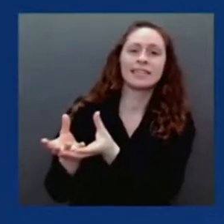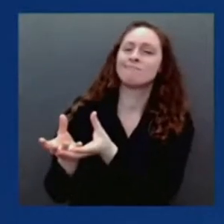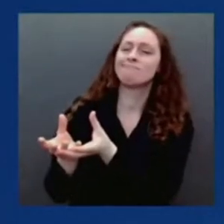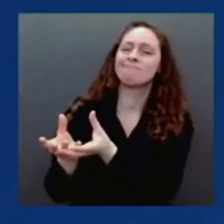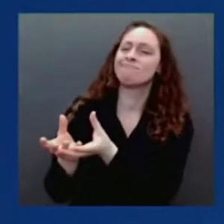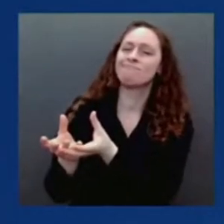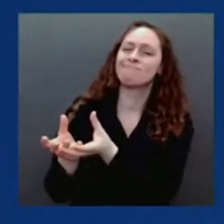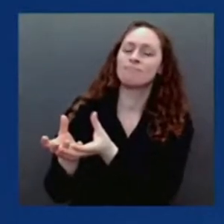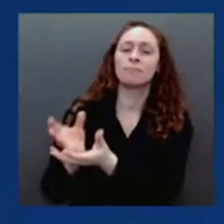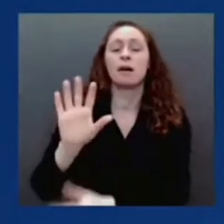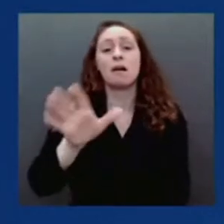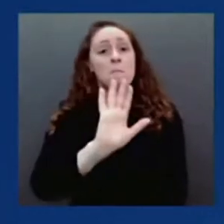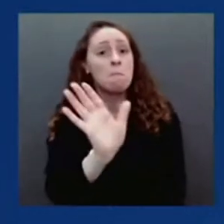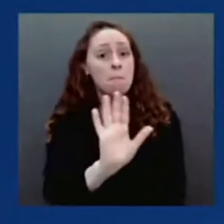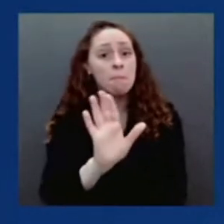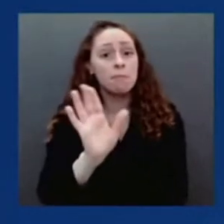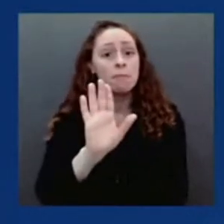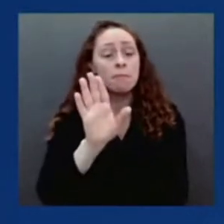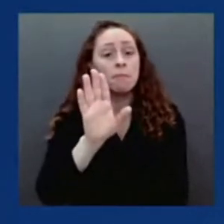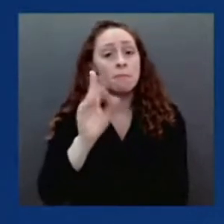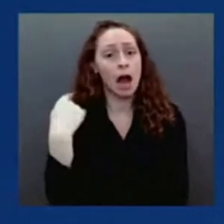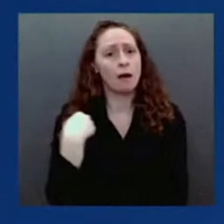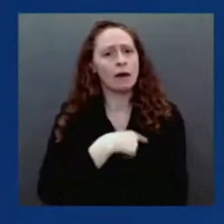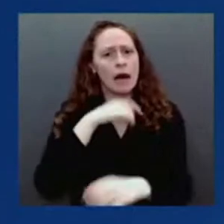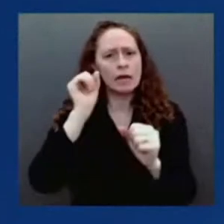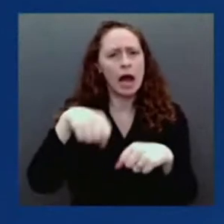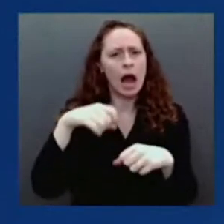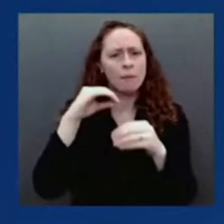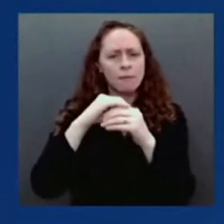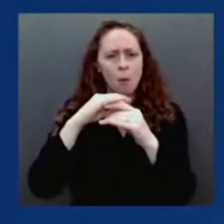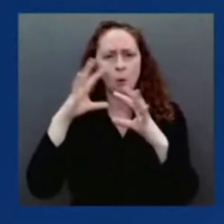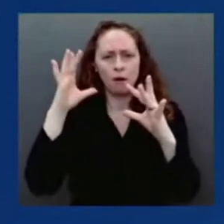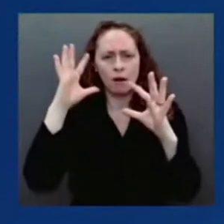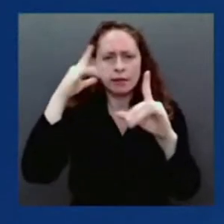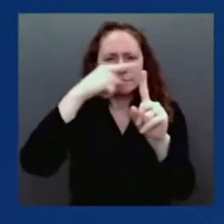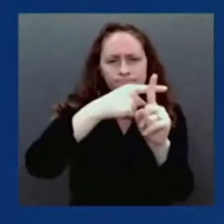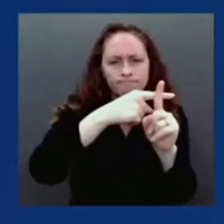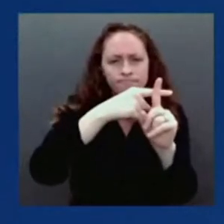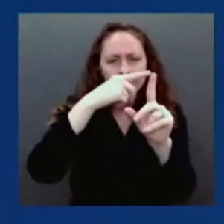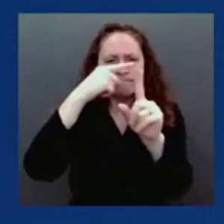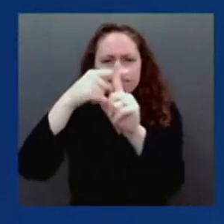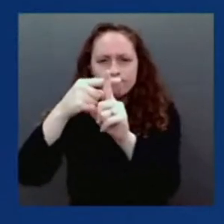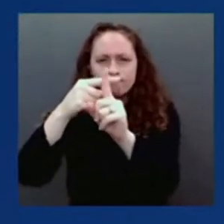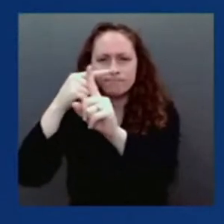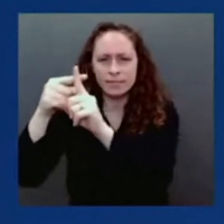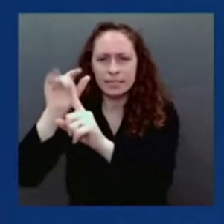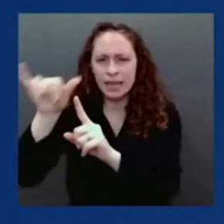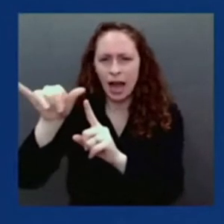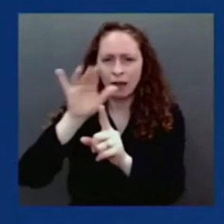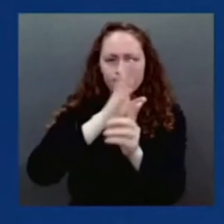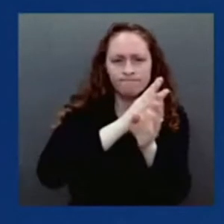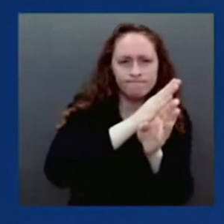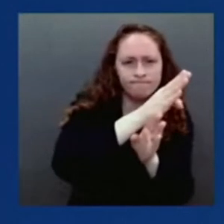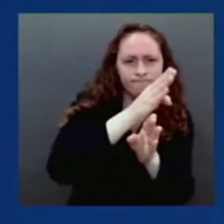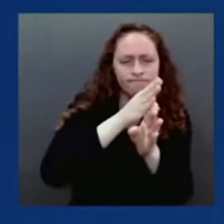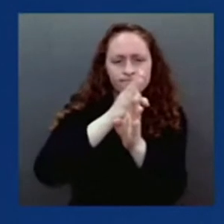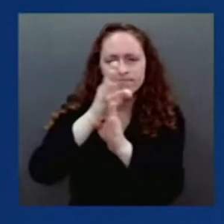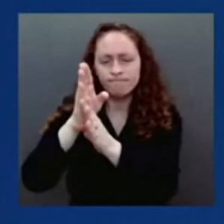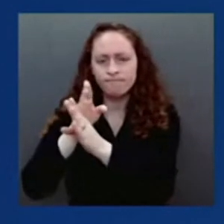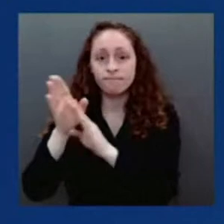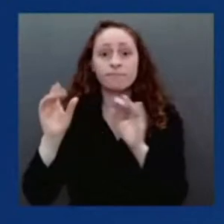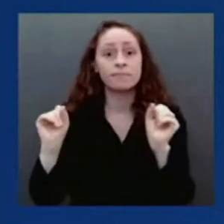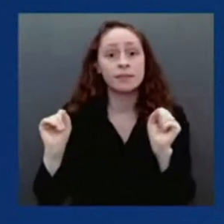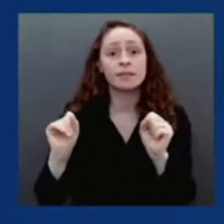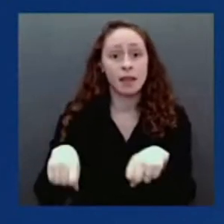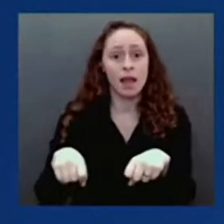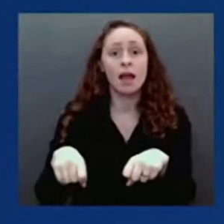-CoV-2 and the entirety of the sobecovirus, which includes SARS-CoV-1. Next slide. Having said that,